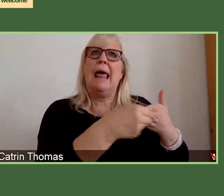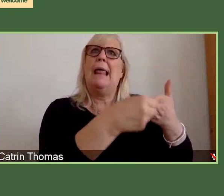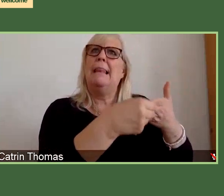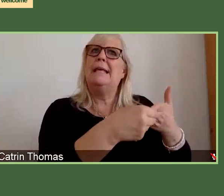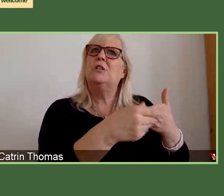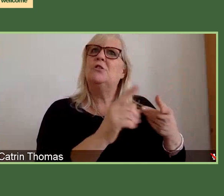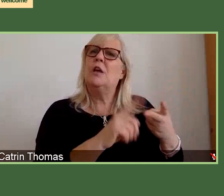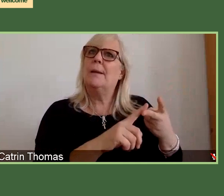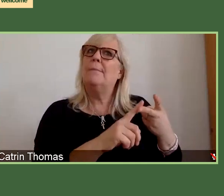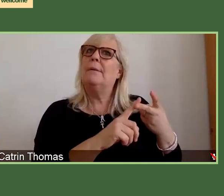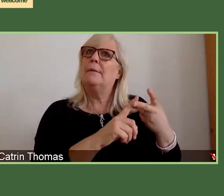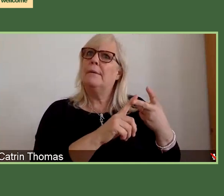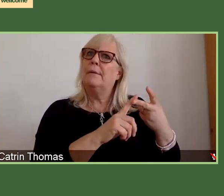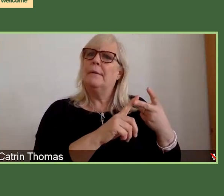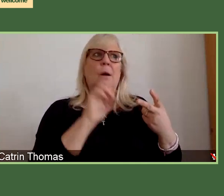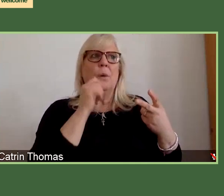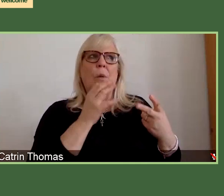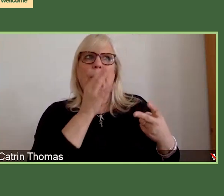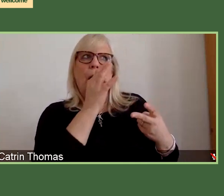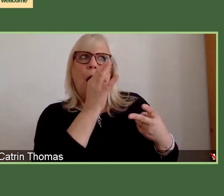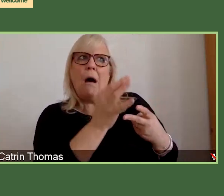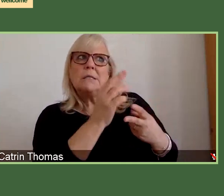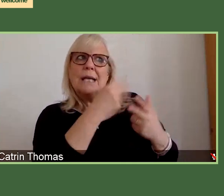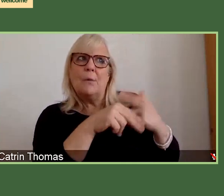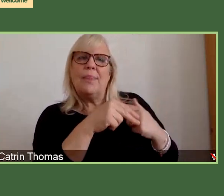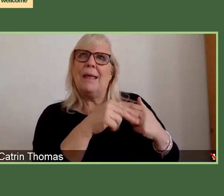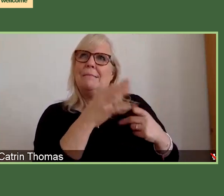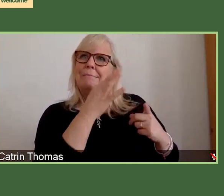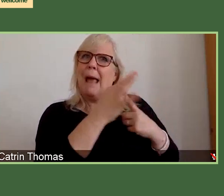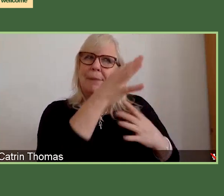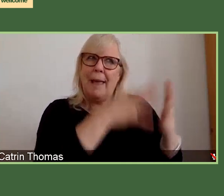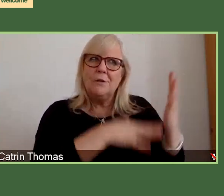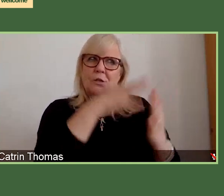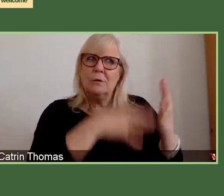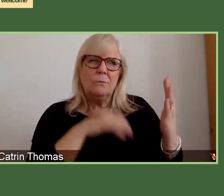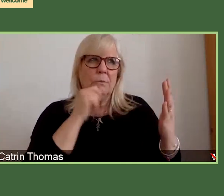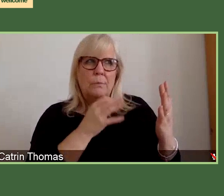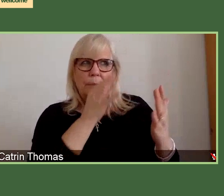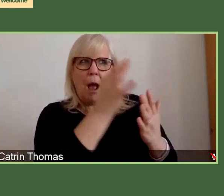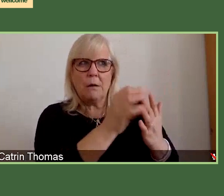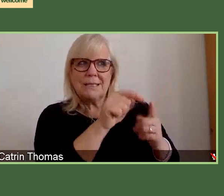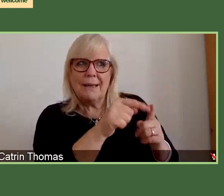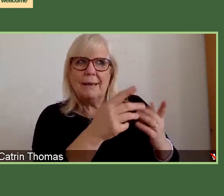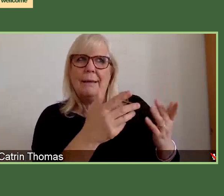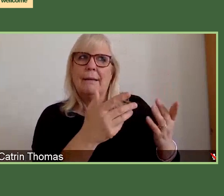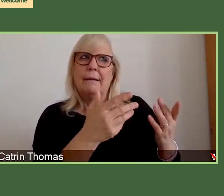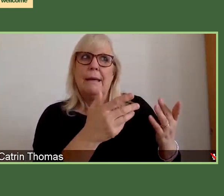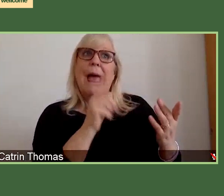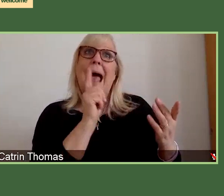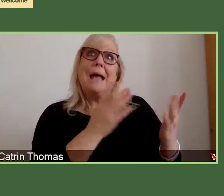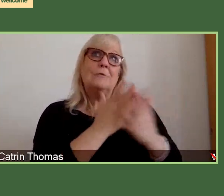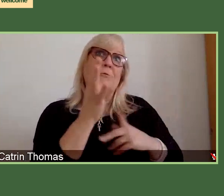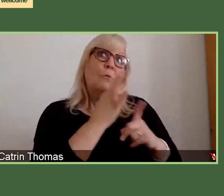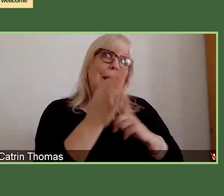we'll be asking about that in that application and in the interview process.